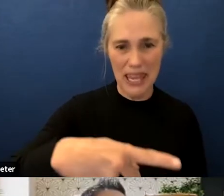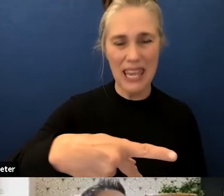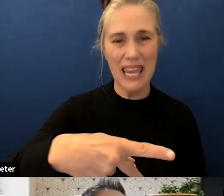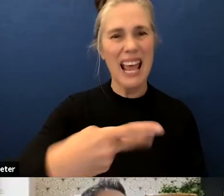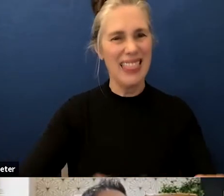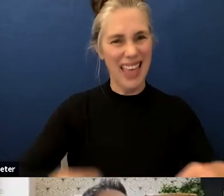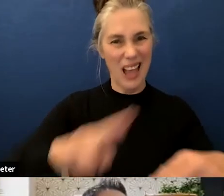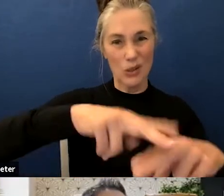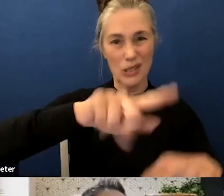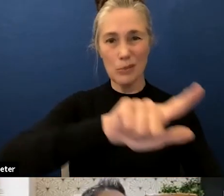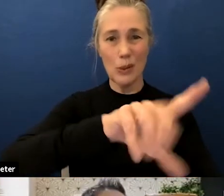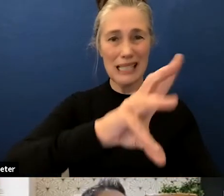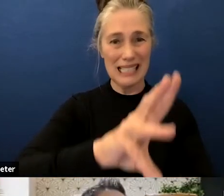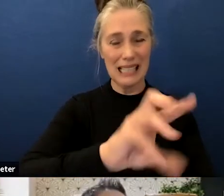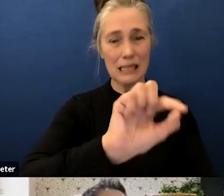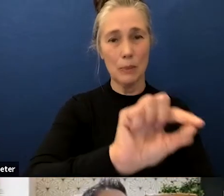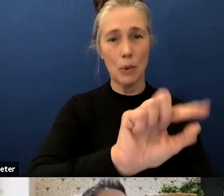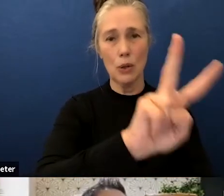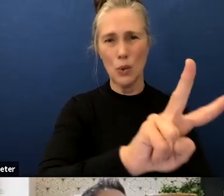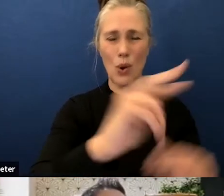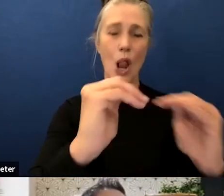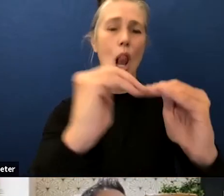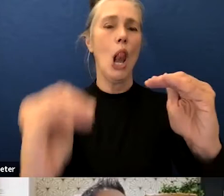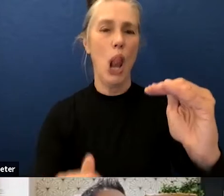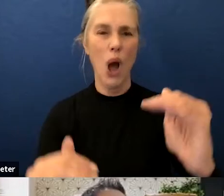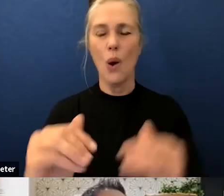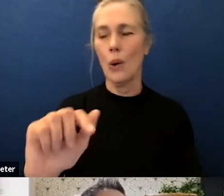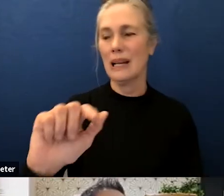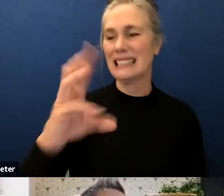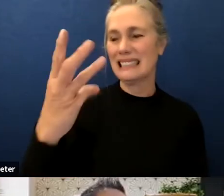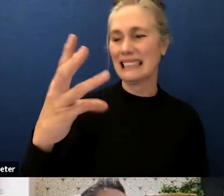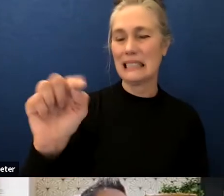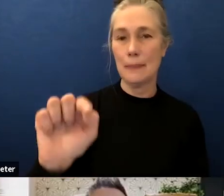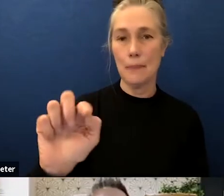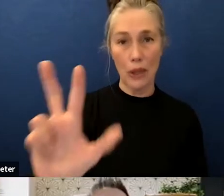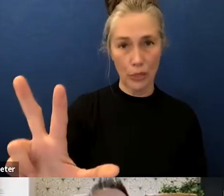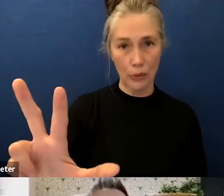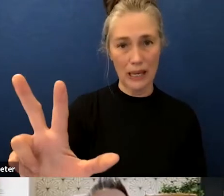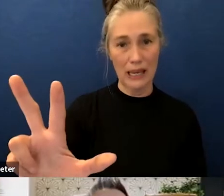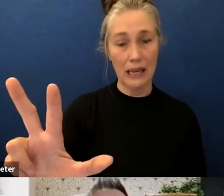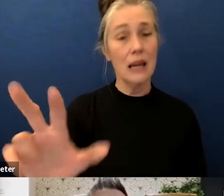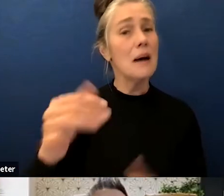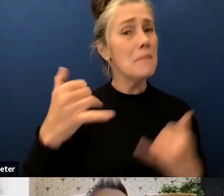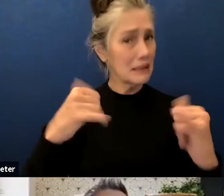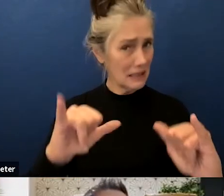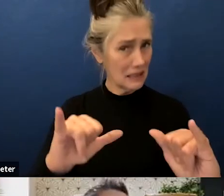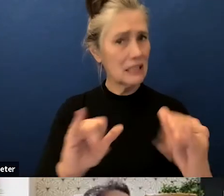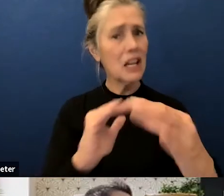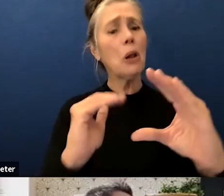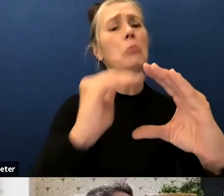26.2 low of 16.3 but um you were still all within your variance there